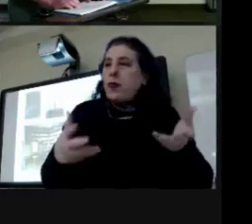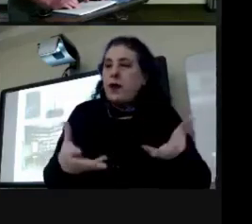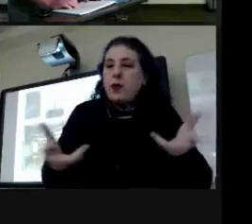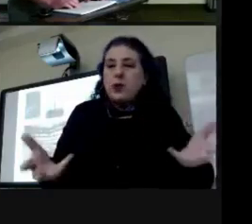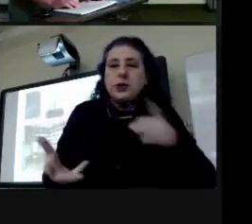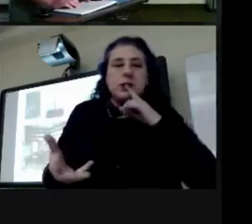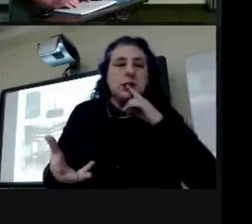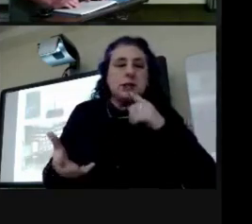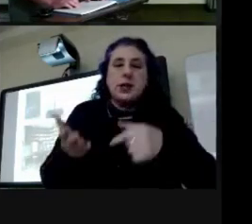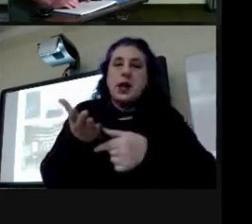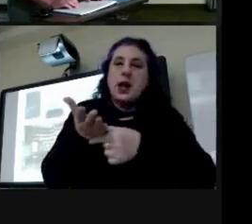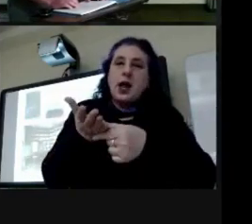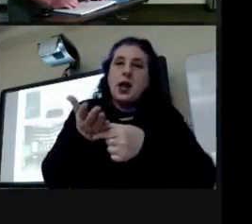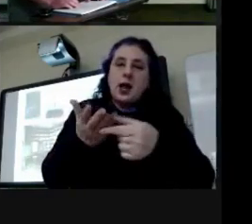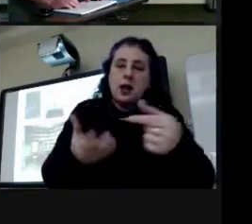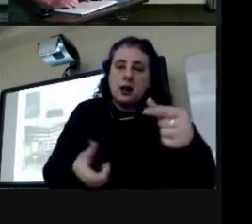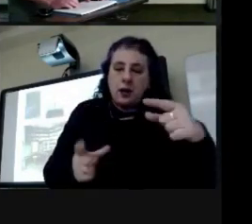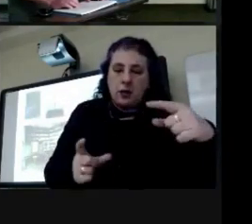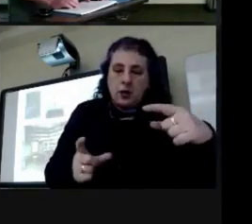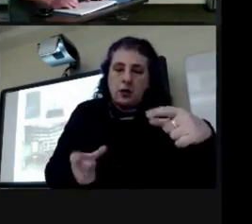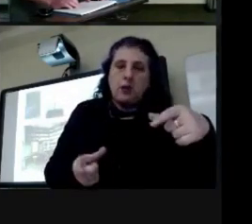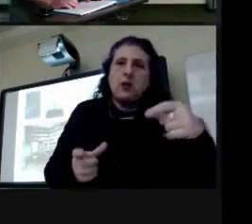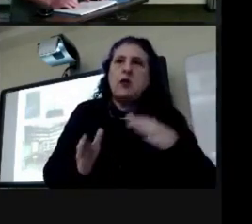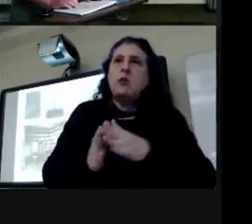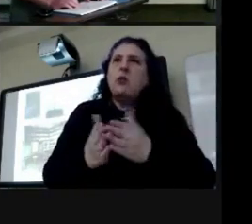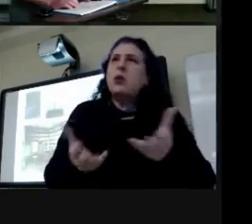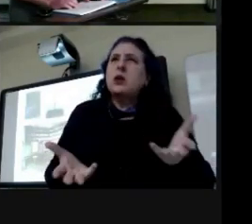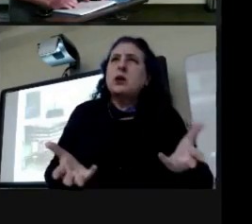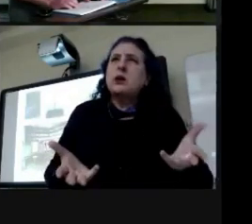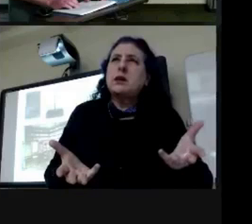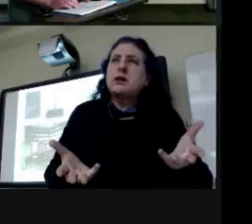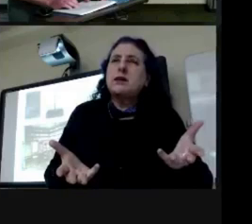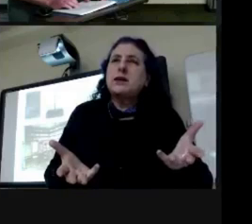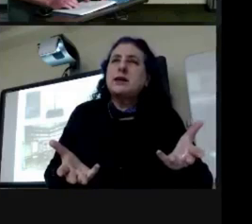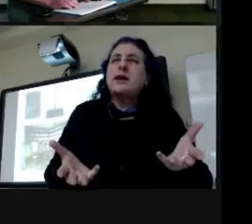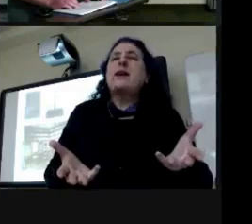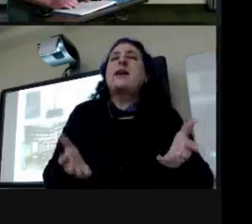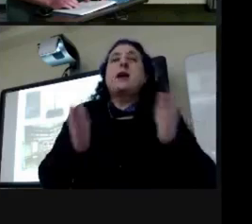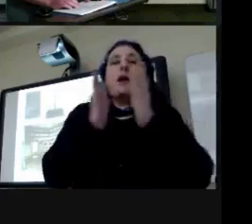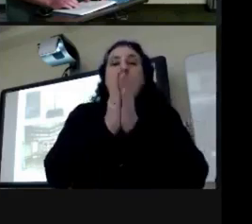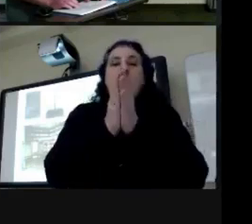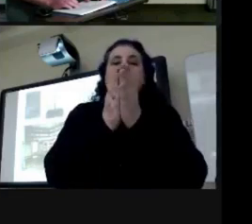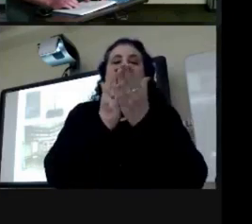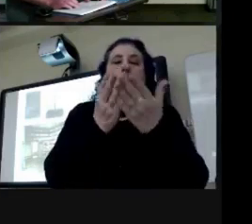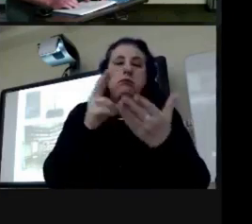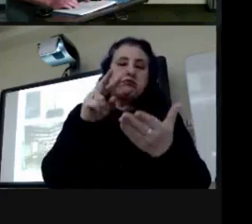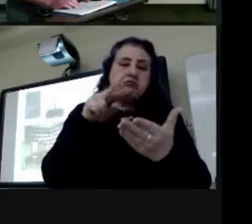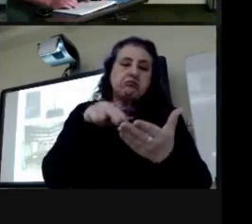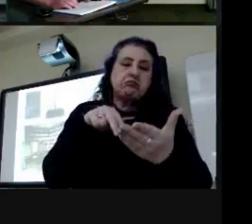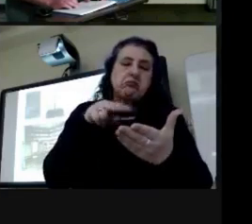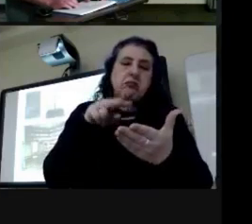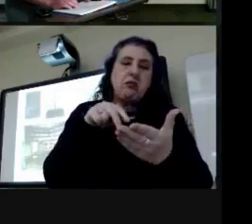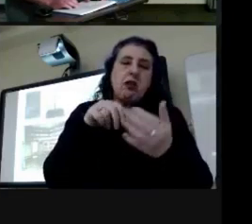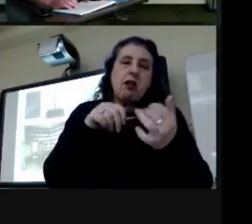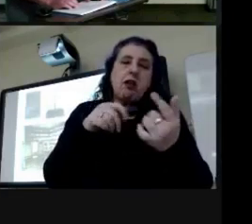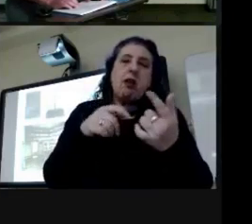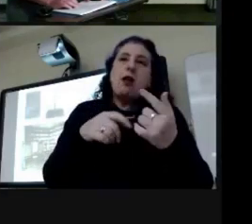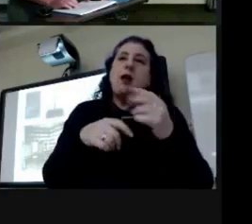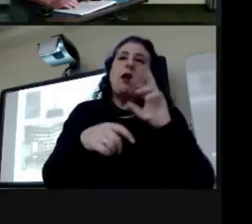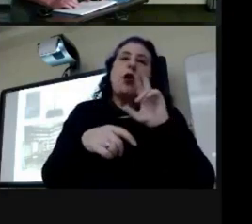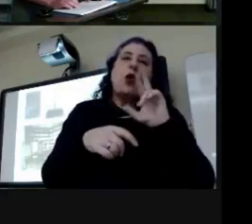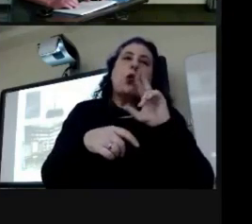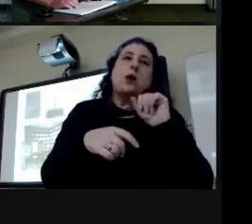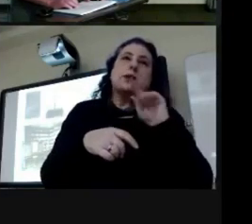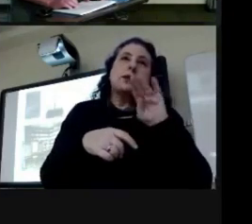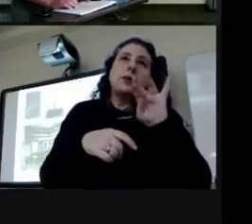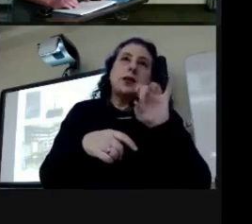was this little diary looking book in there and so i opened it up and there were all these recipes for